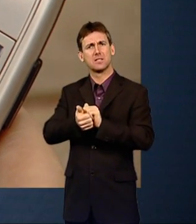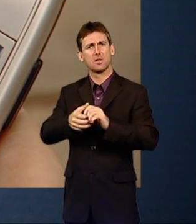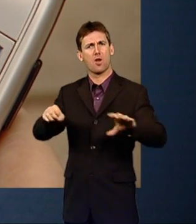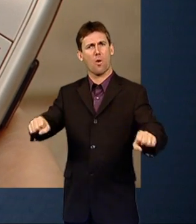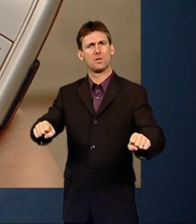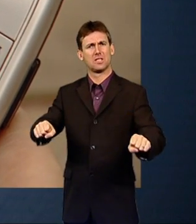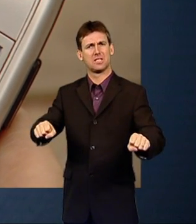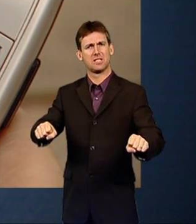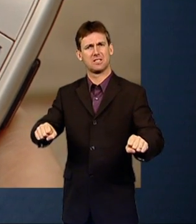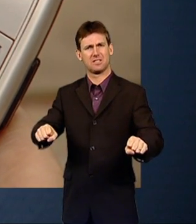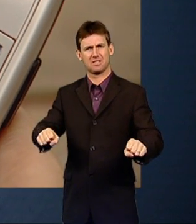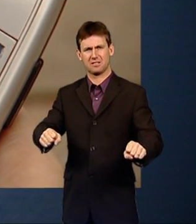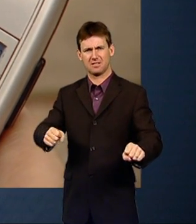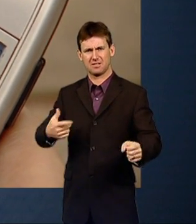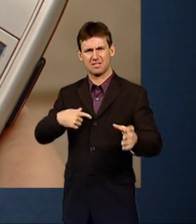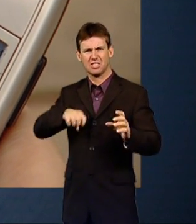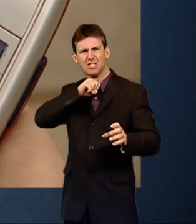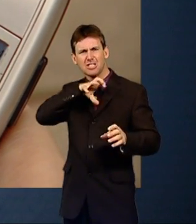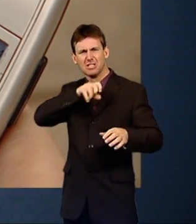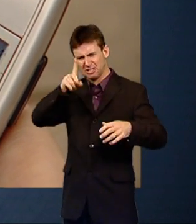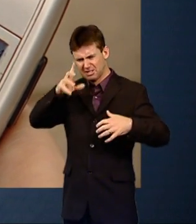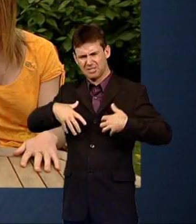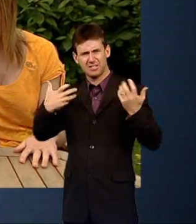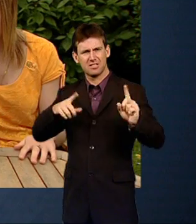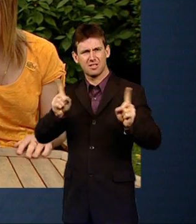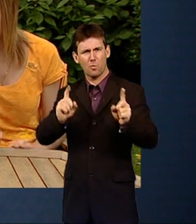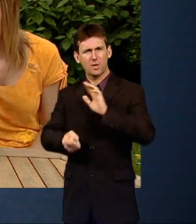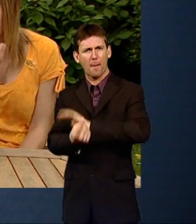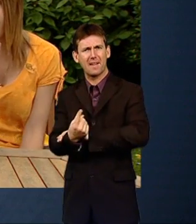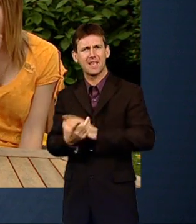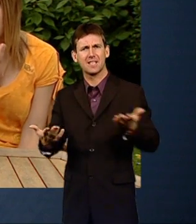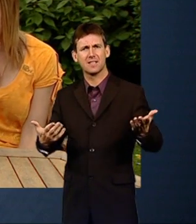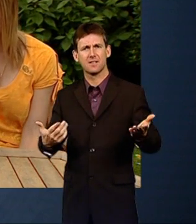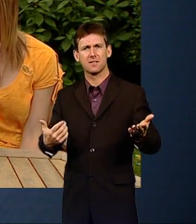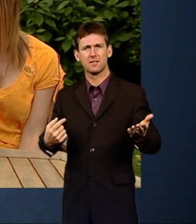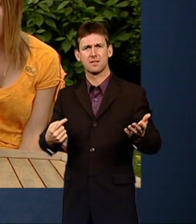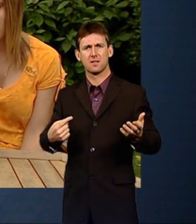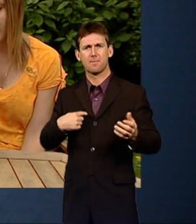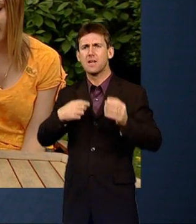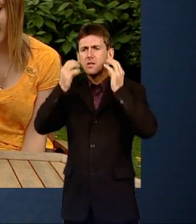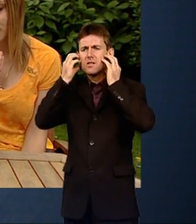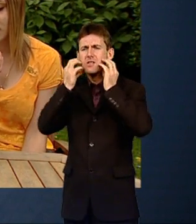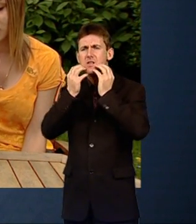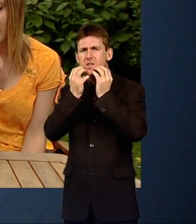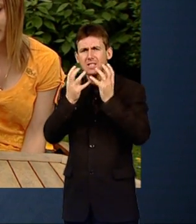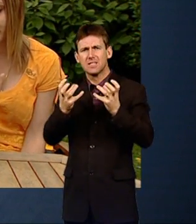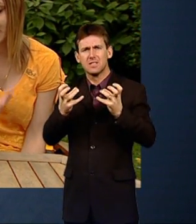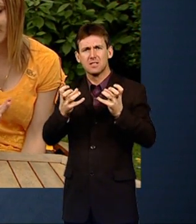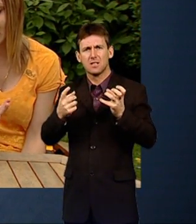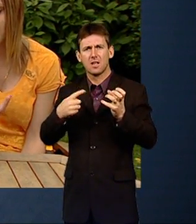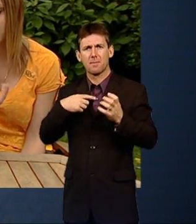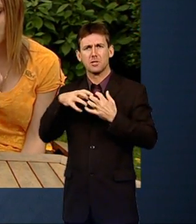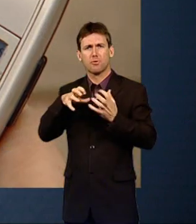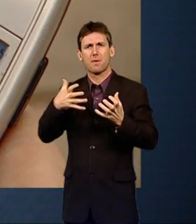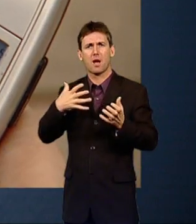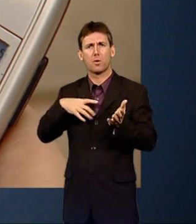You sound like a wild animal there. What was happening? I had a lot of tension in my jaw and I screamed for a tea